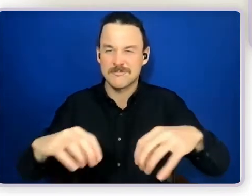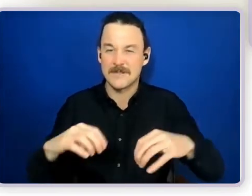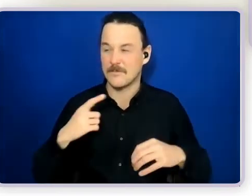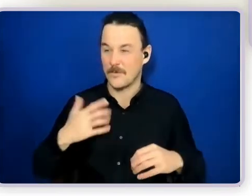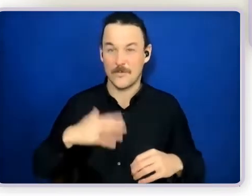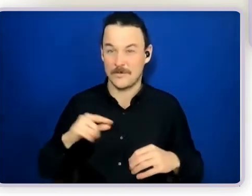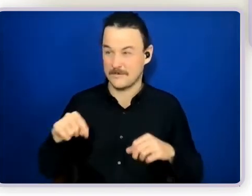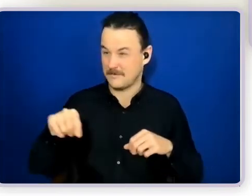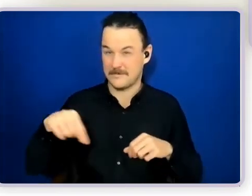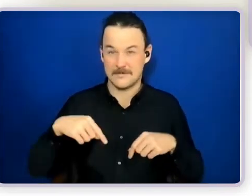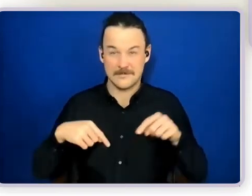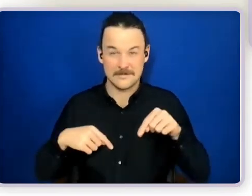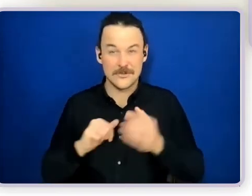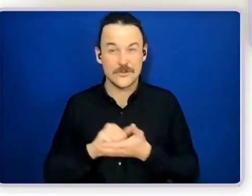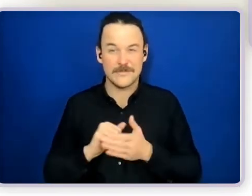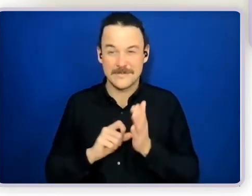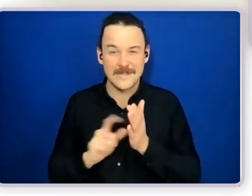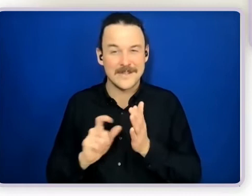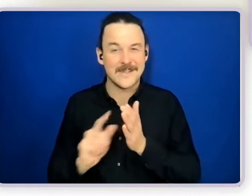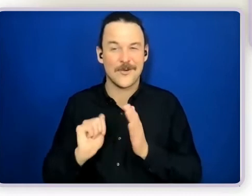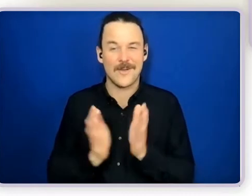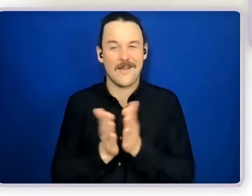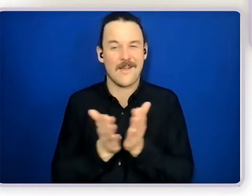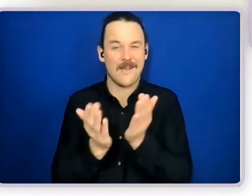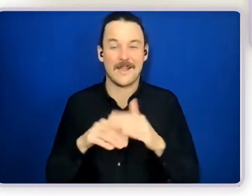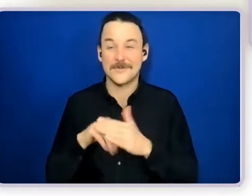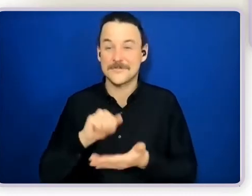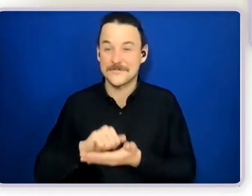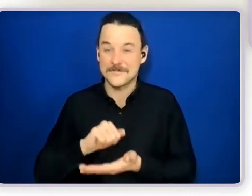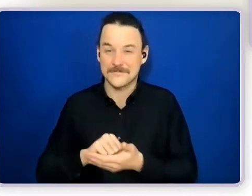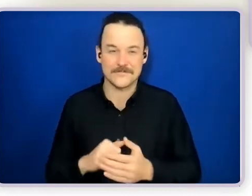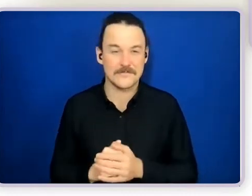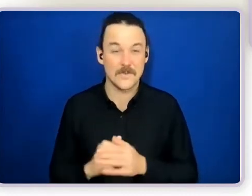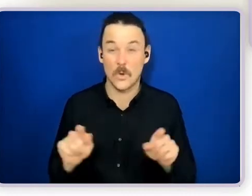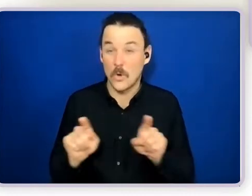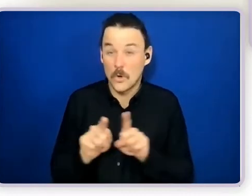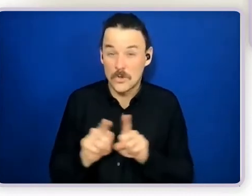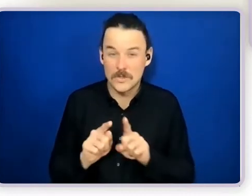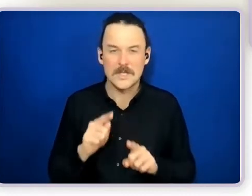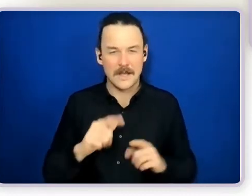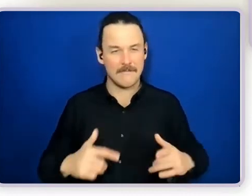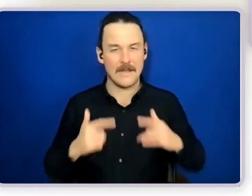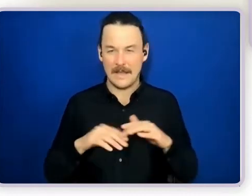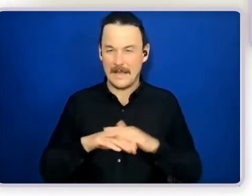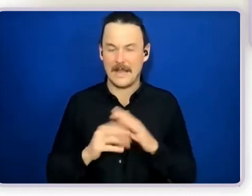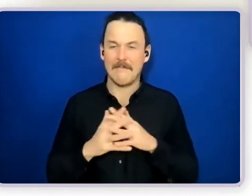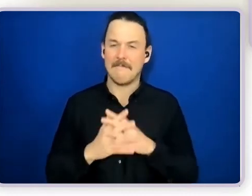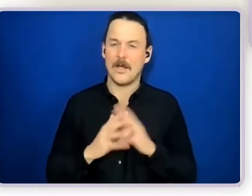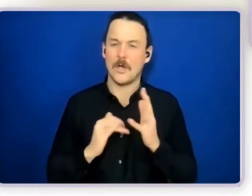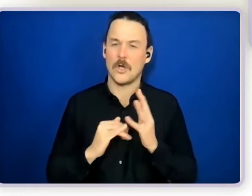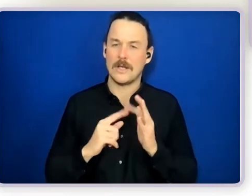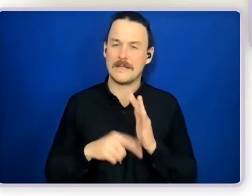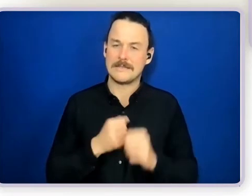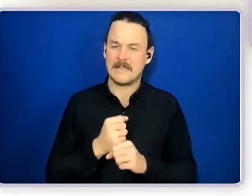store, you know, for them to on sale her cards at that store. She also is in valued settings. So there's another image there of her selling her cards at the local